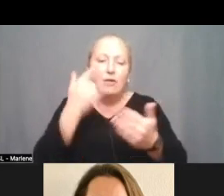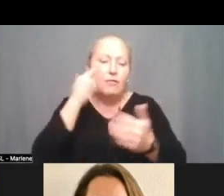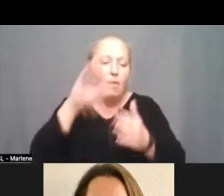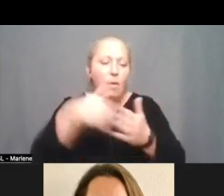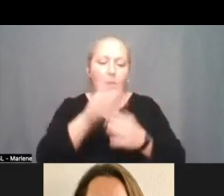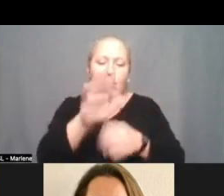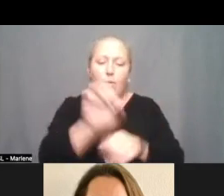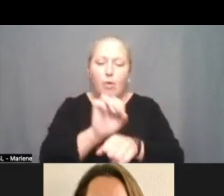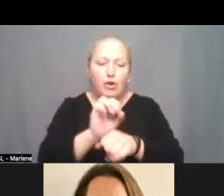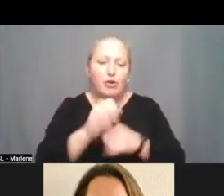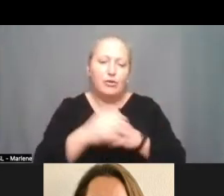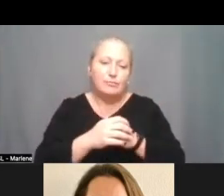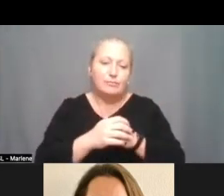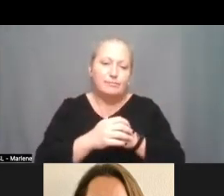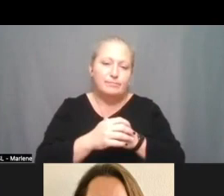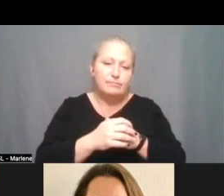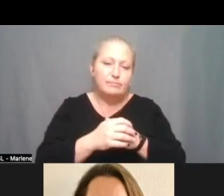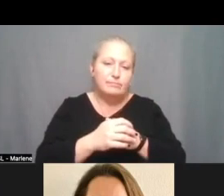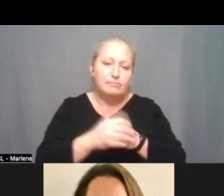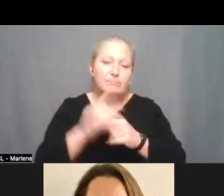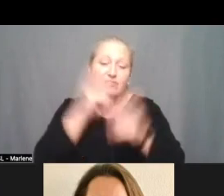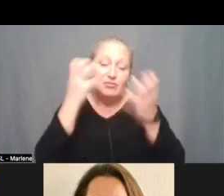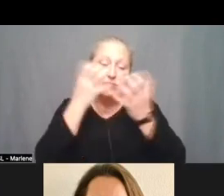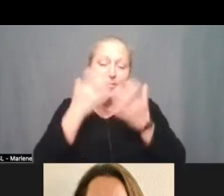um um it's incredible thank you